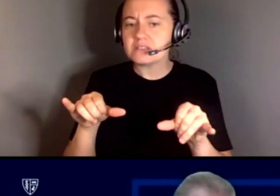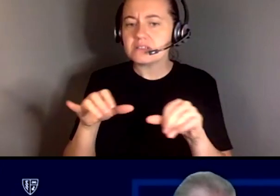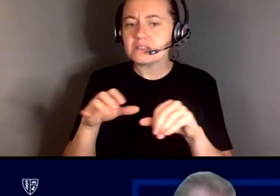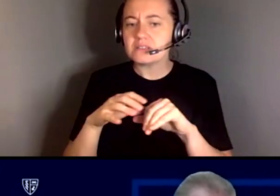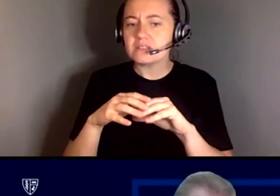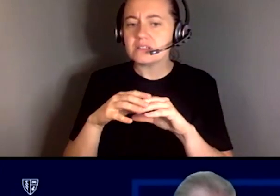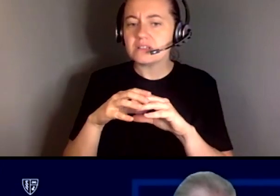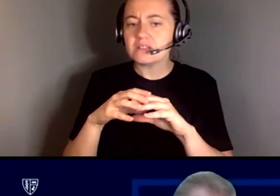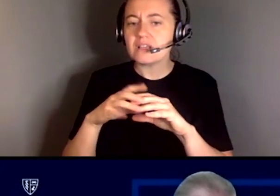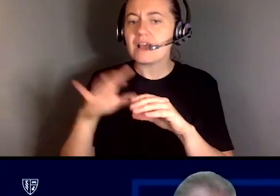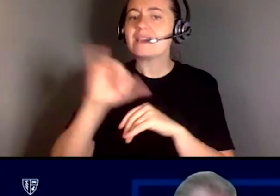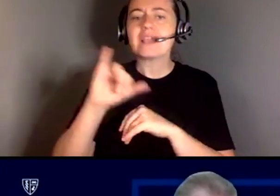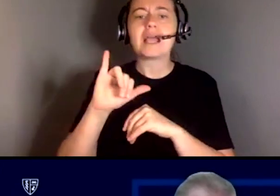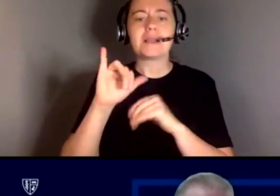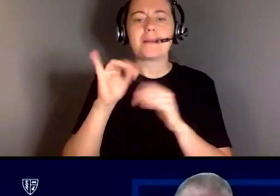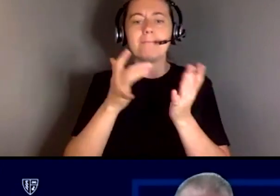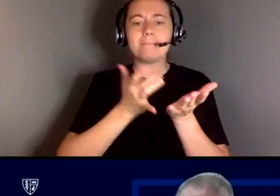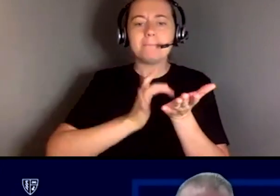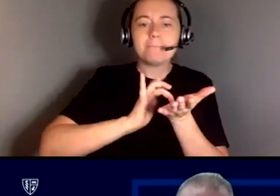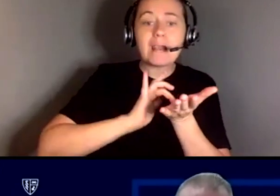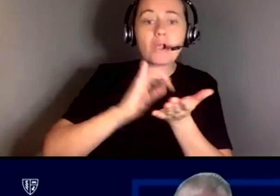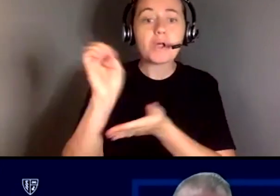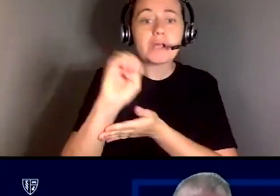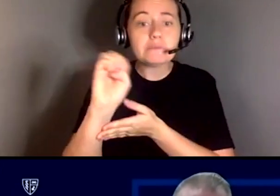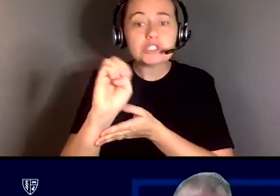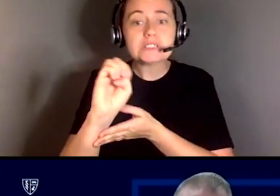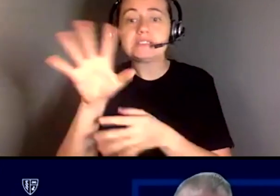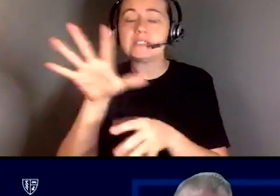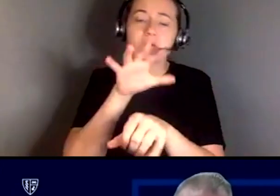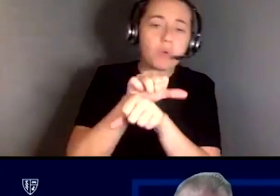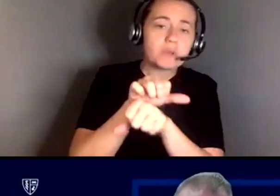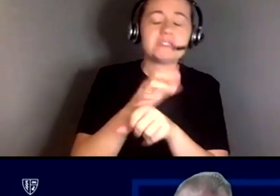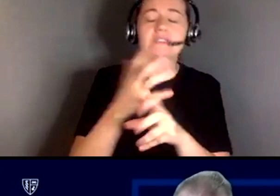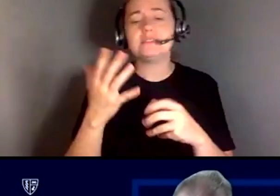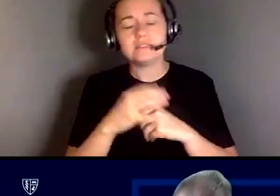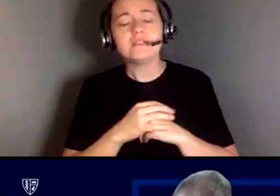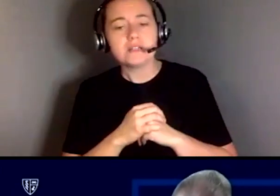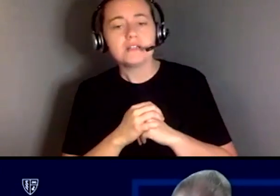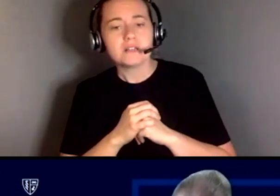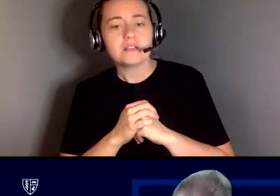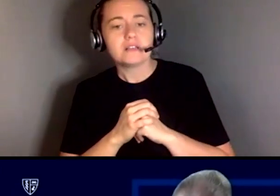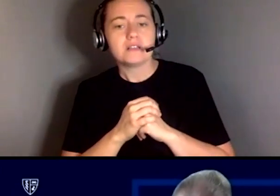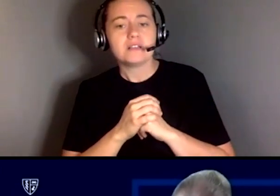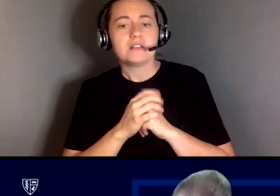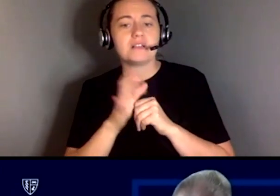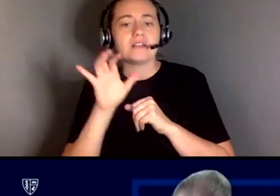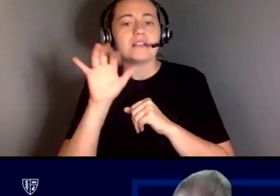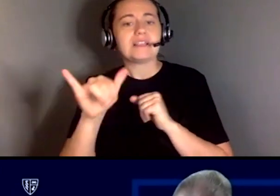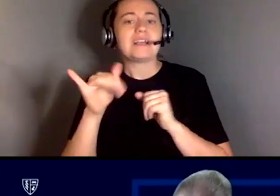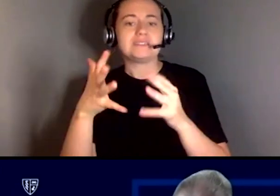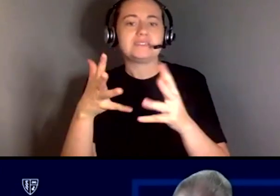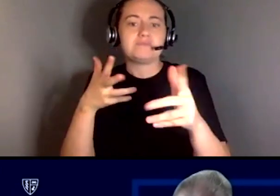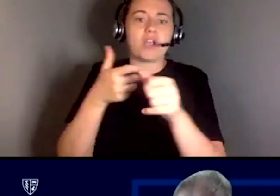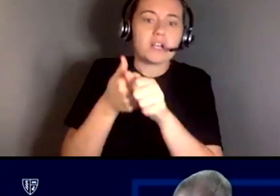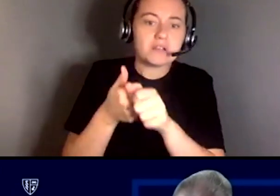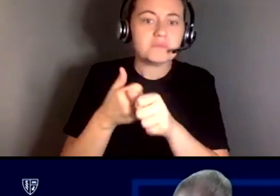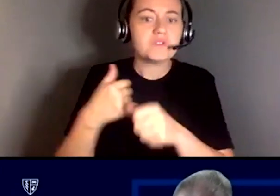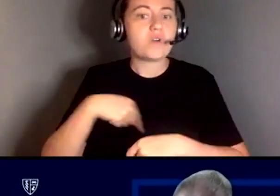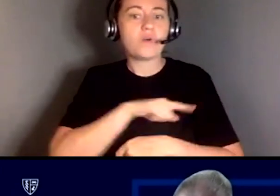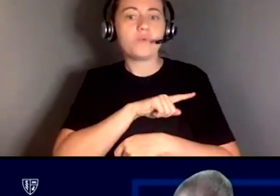medical appointments and emergencies, it, it, it's commonplace. We don't need to worry about,